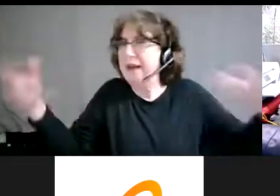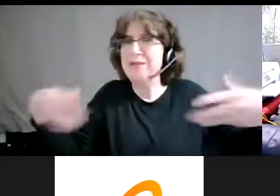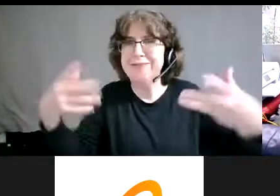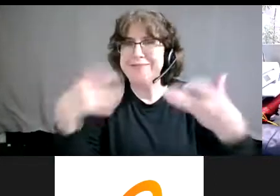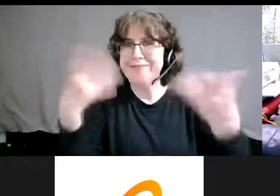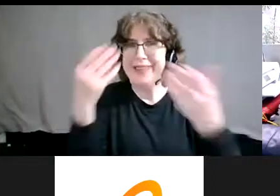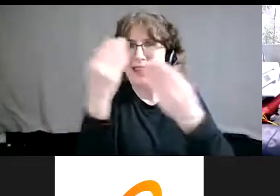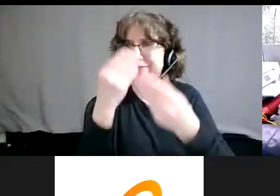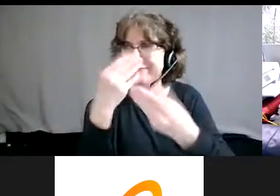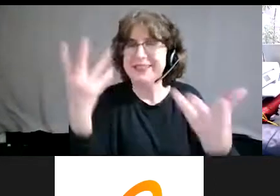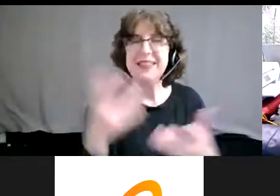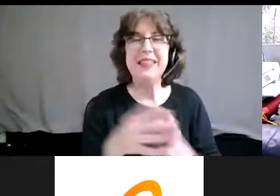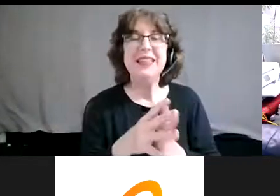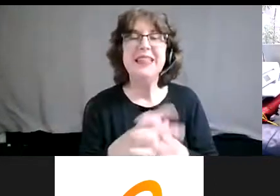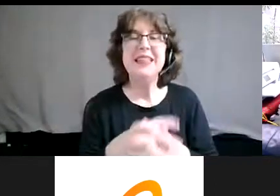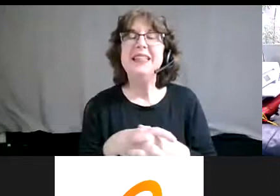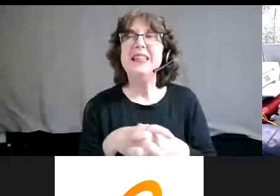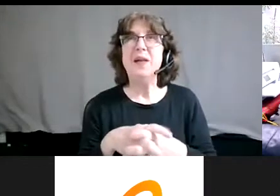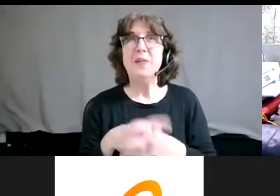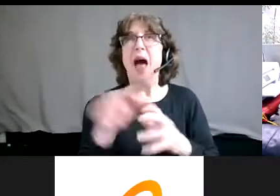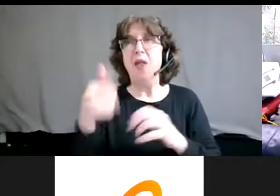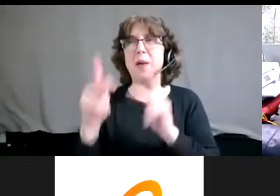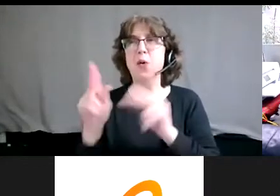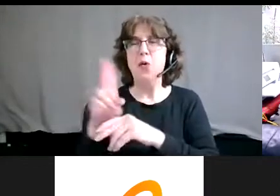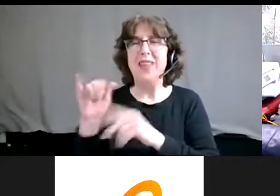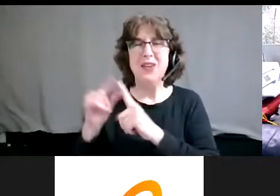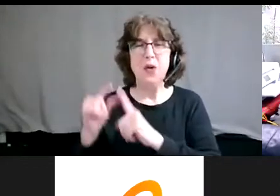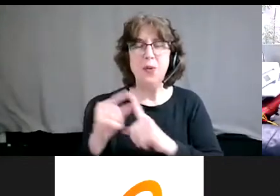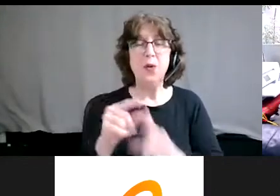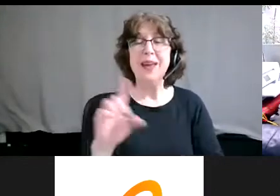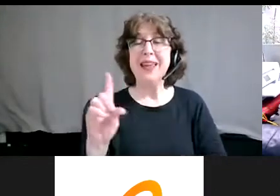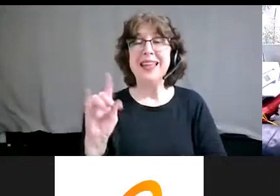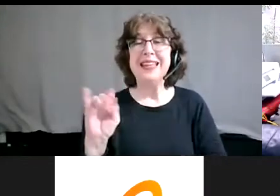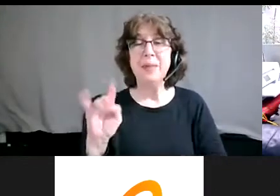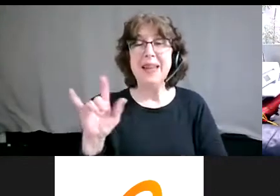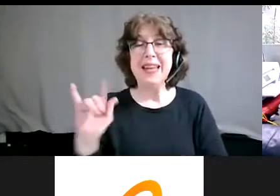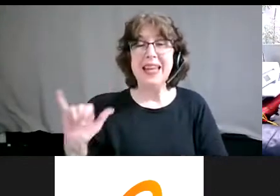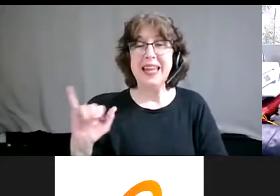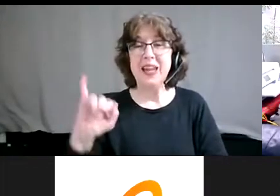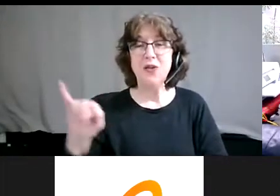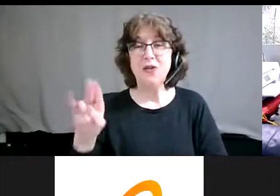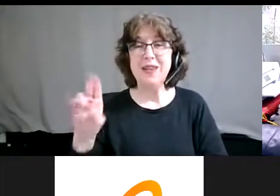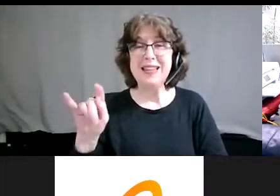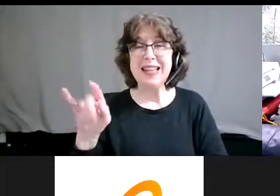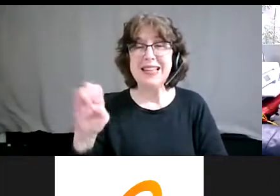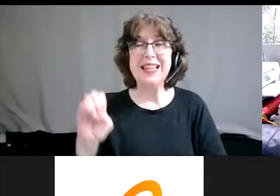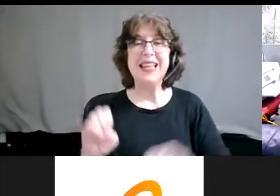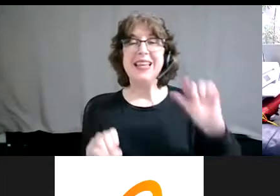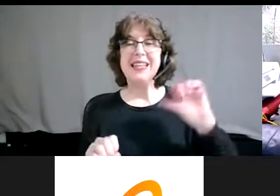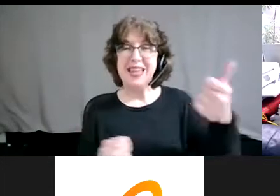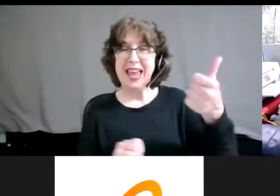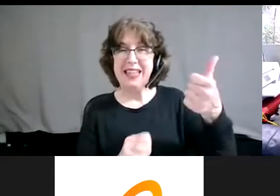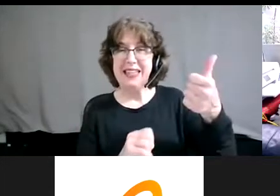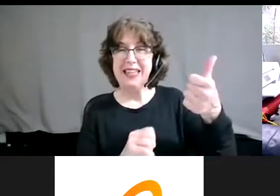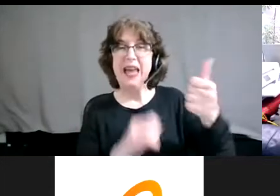justice really quick. First is a set of 10 guiding principles. And it's a liberatory framework that